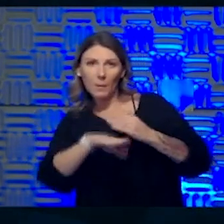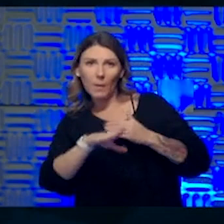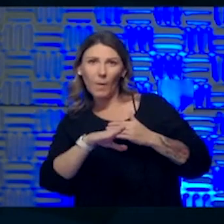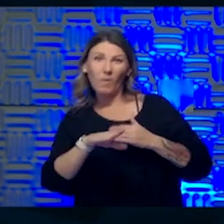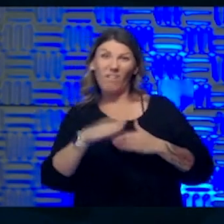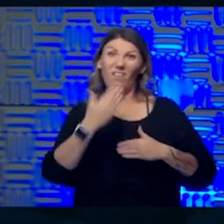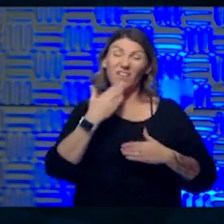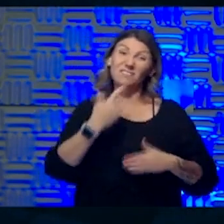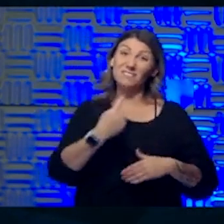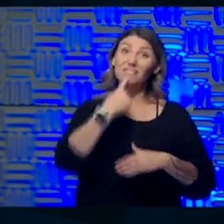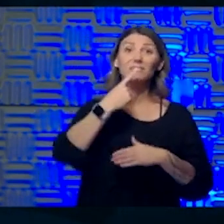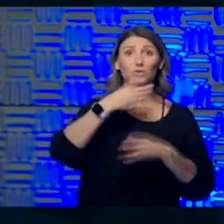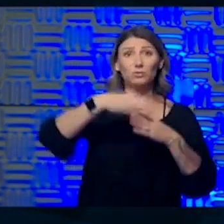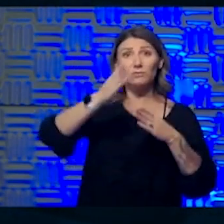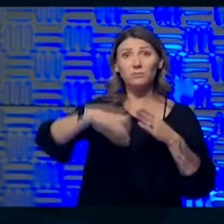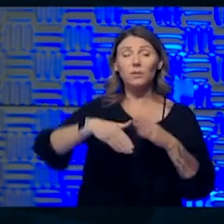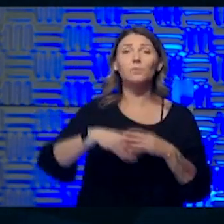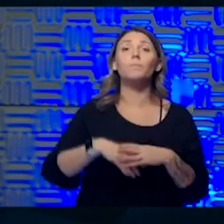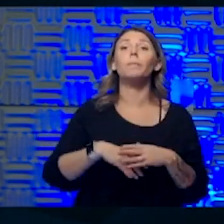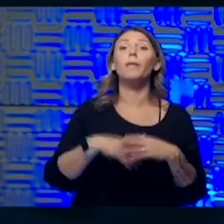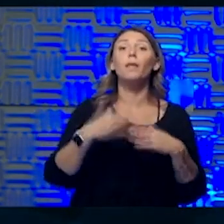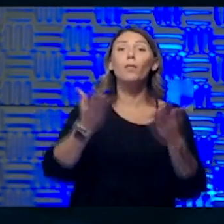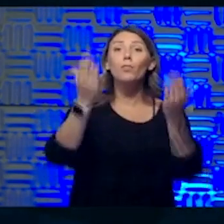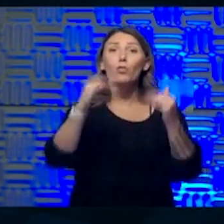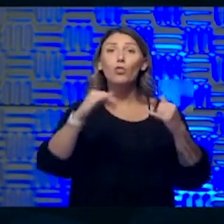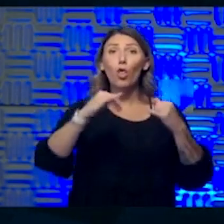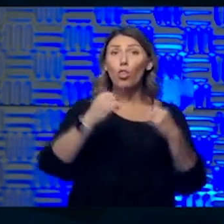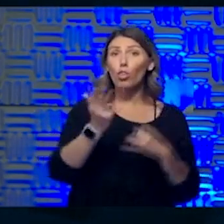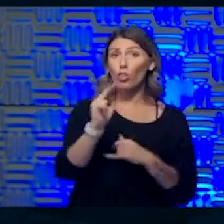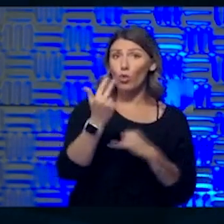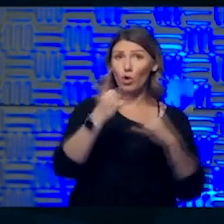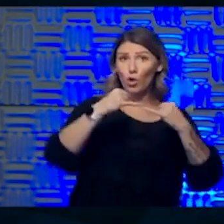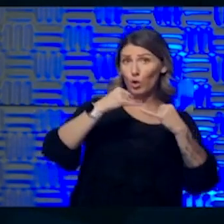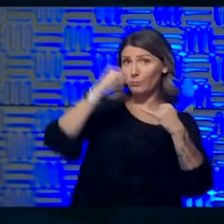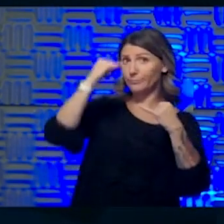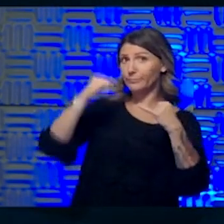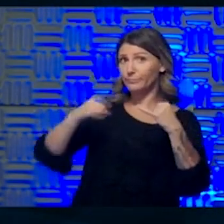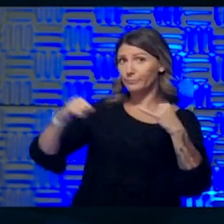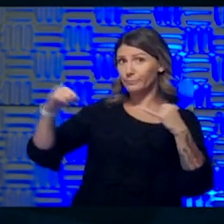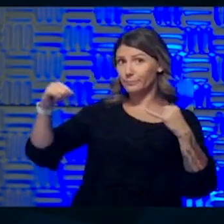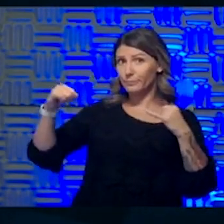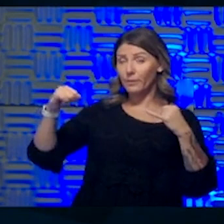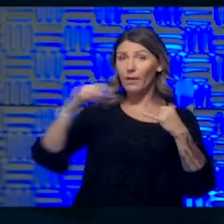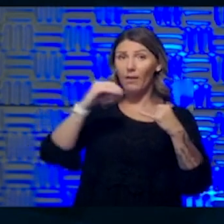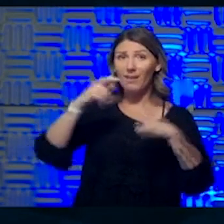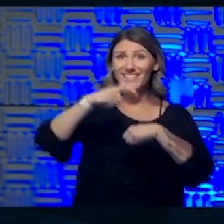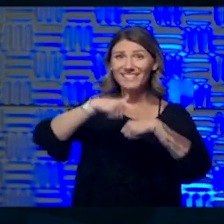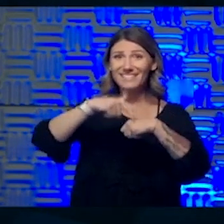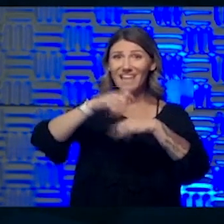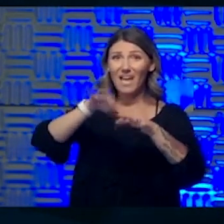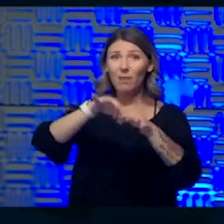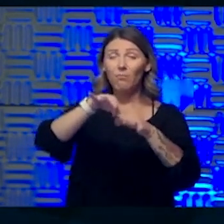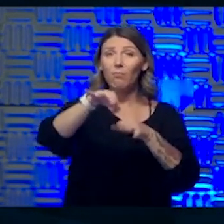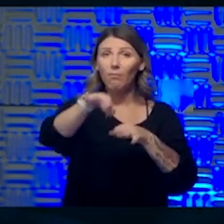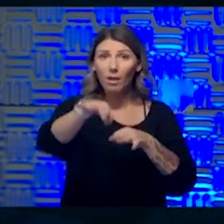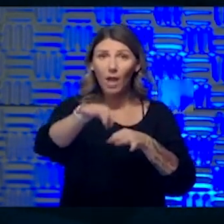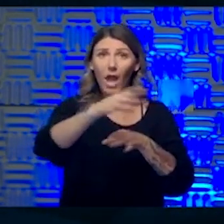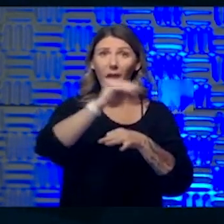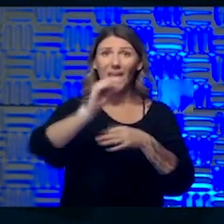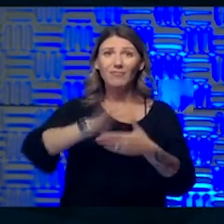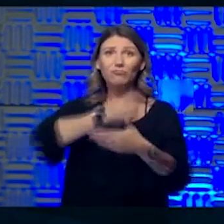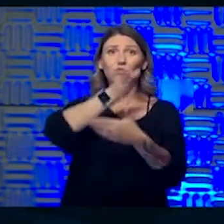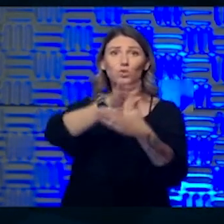Um, and then this third wave is this, as time continues to expand out, the impact of interrupted care on